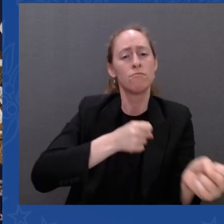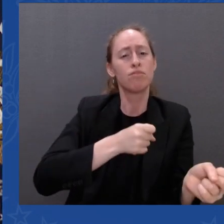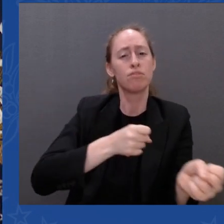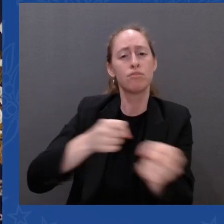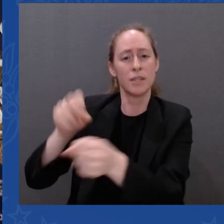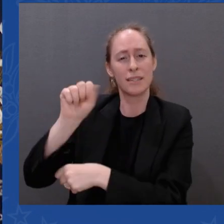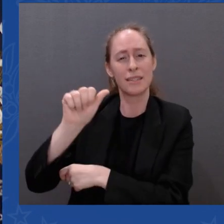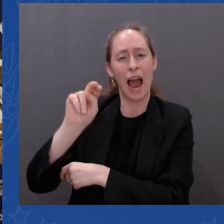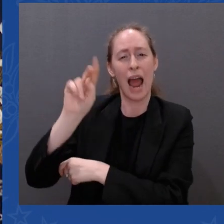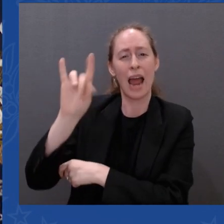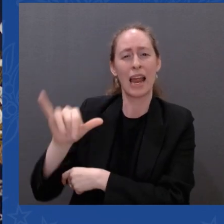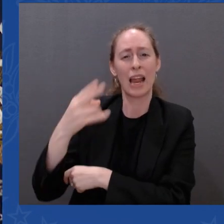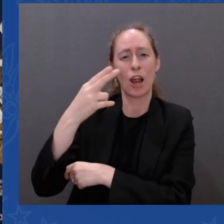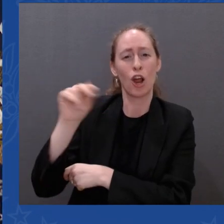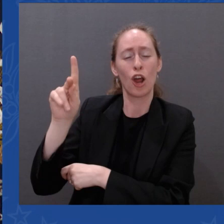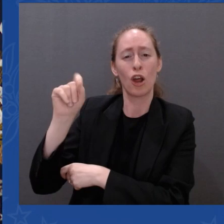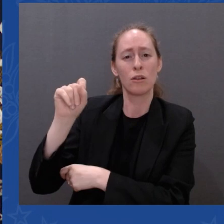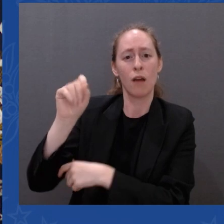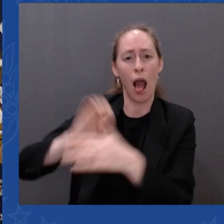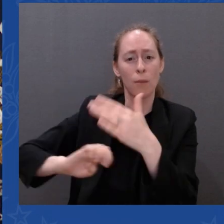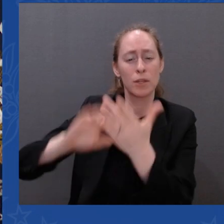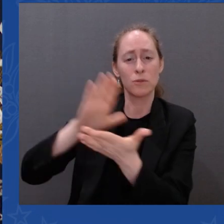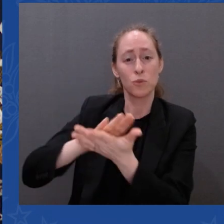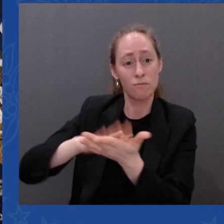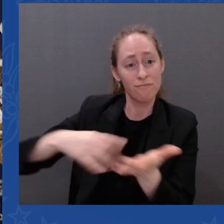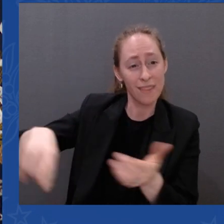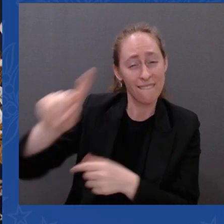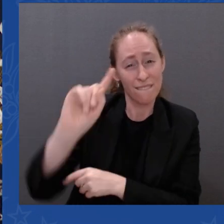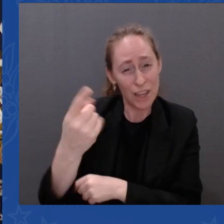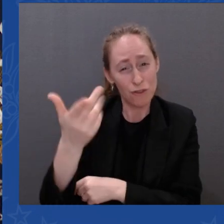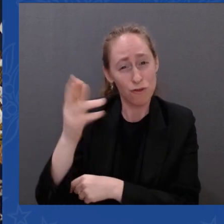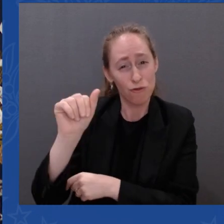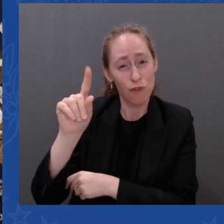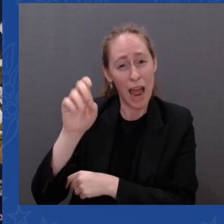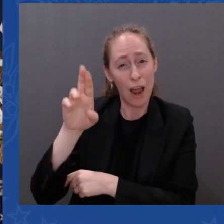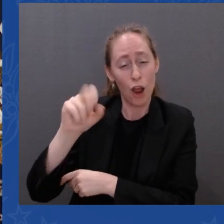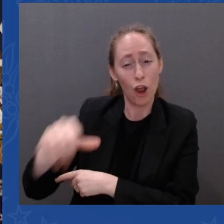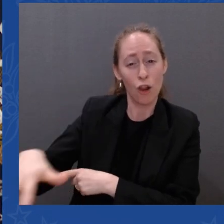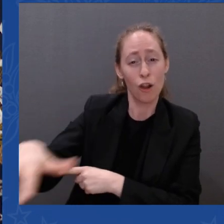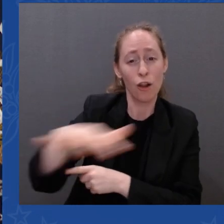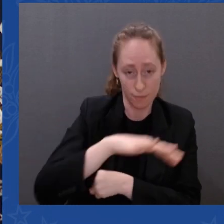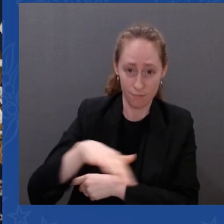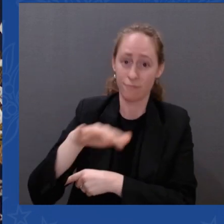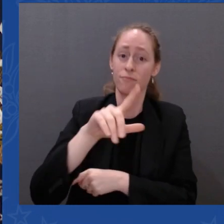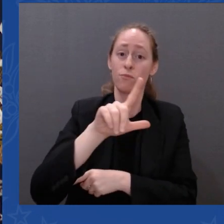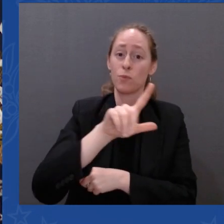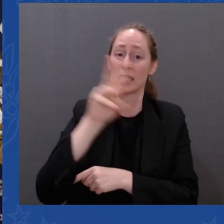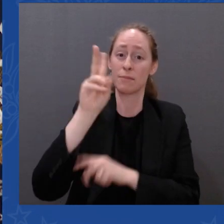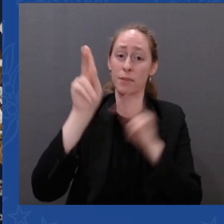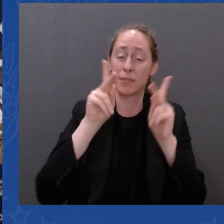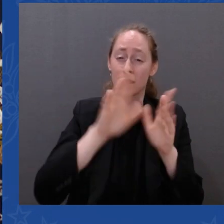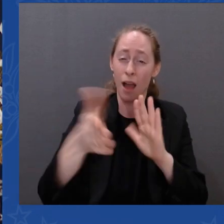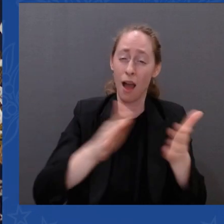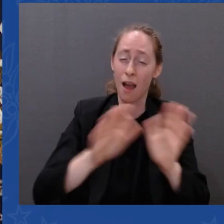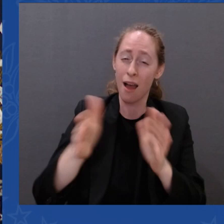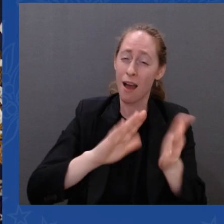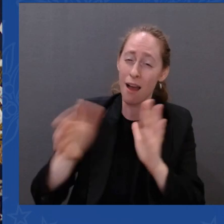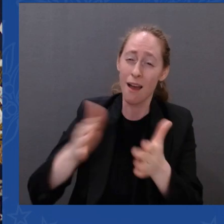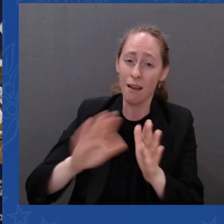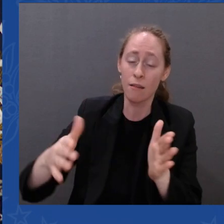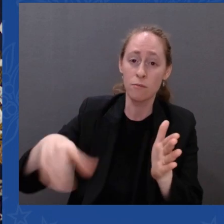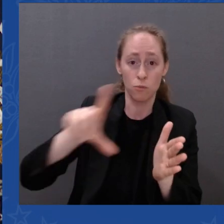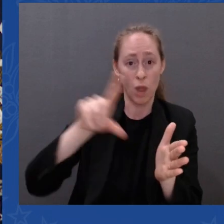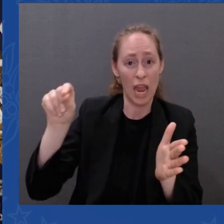incidents of gunfires reported on school grounds. Marjory Stoneman Douglas High School in